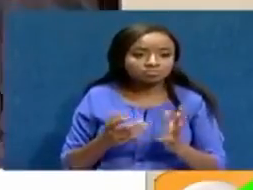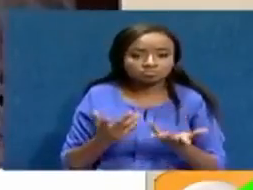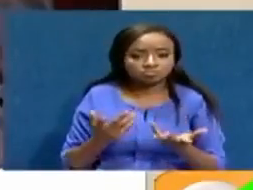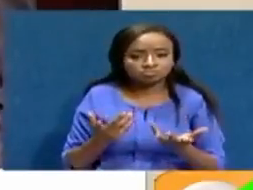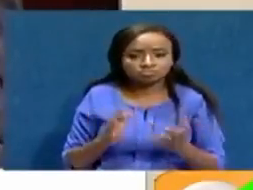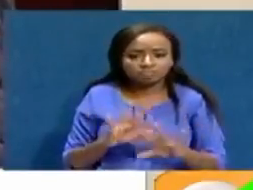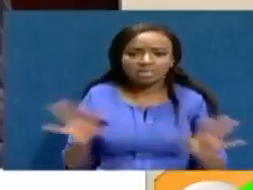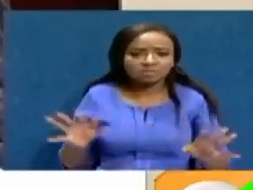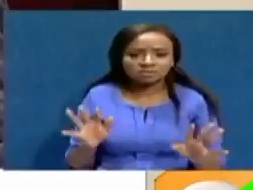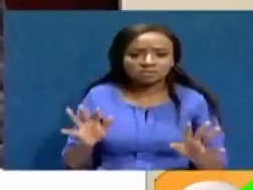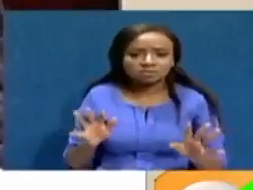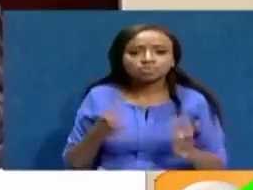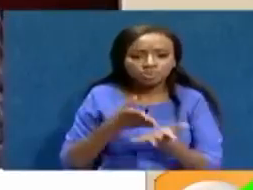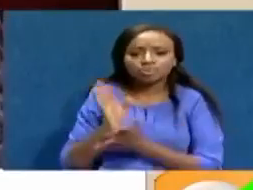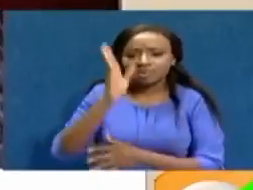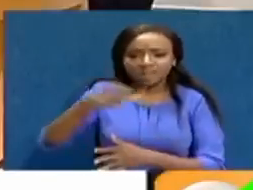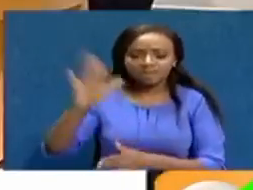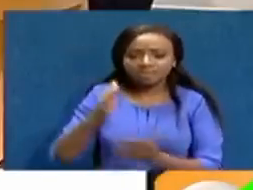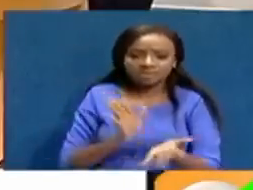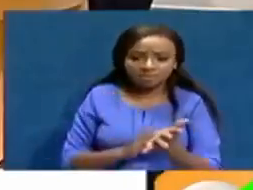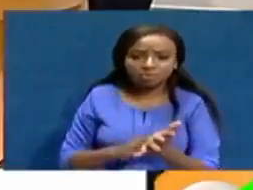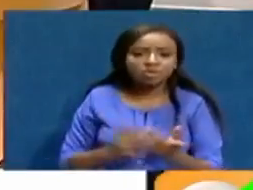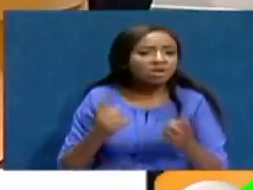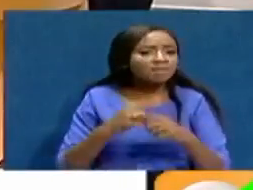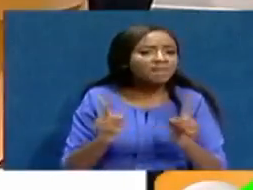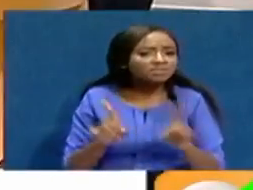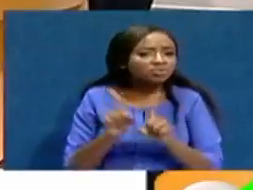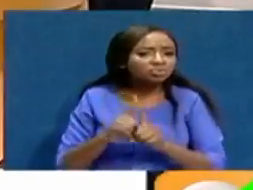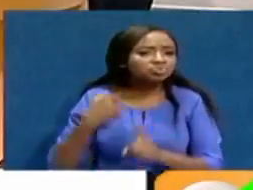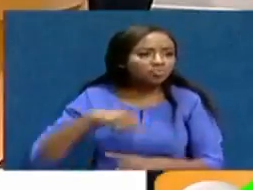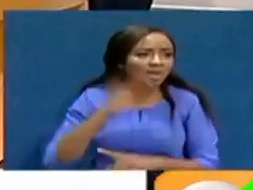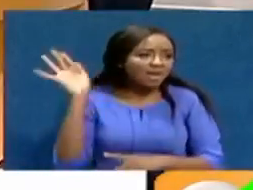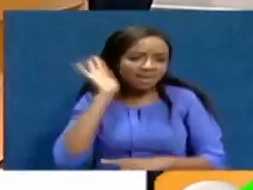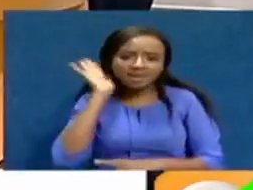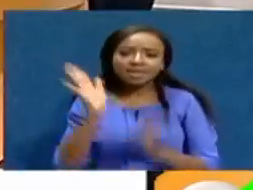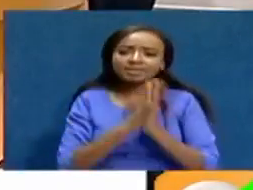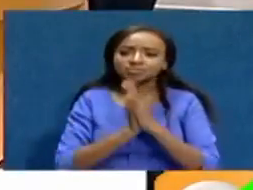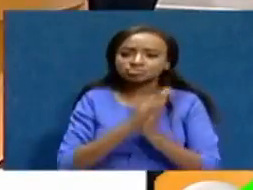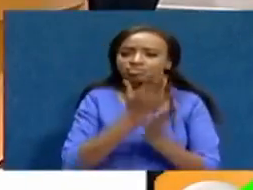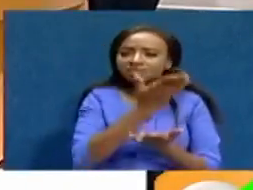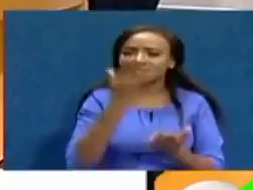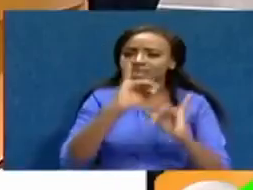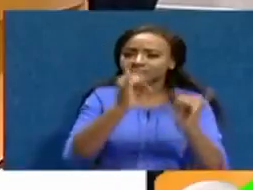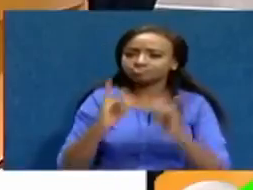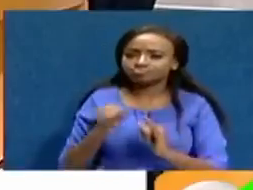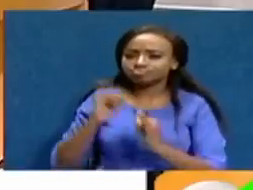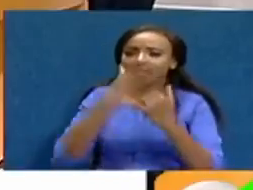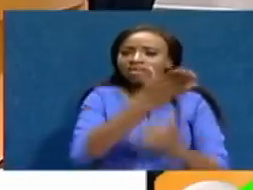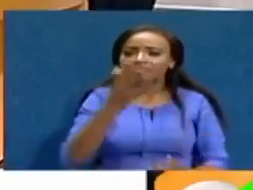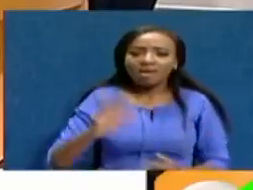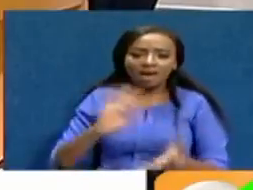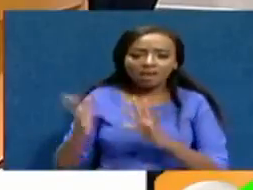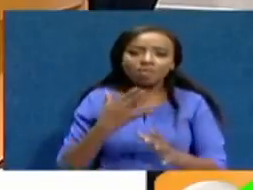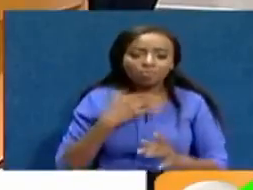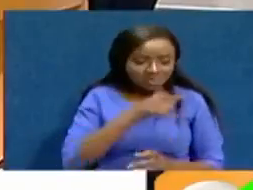four vacancies. And yet we are possibly hearing talk from what we've seen with the BBI report of